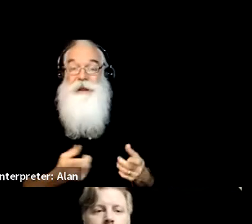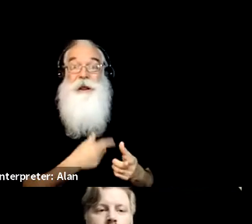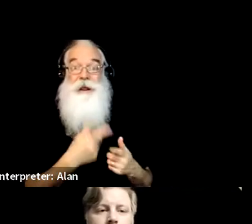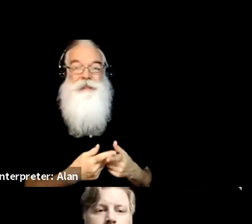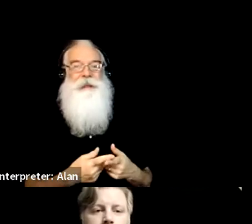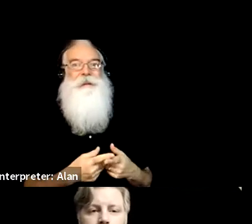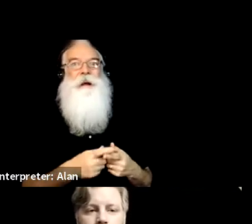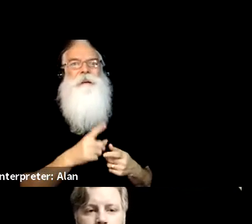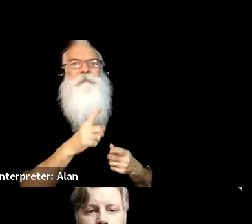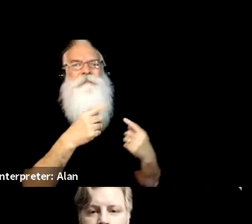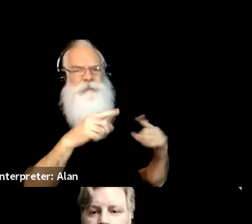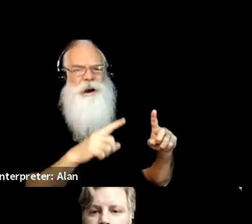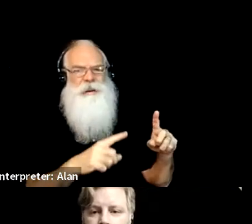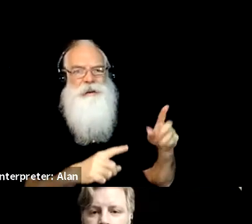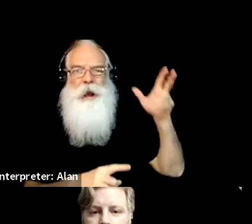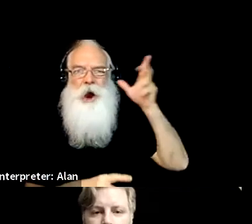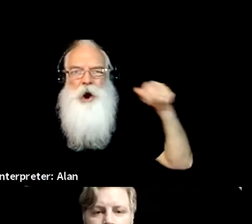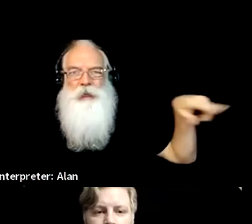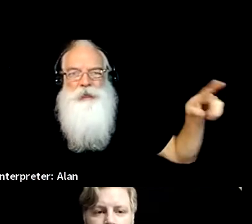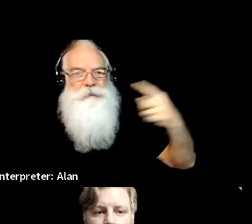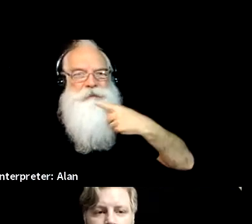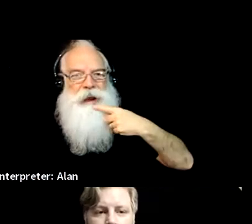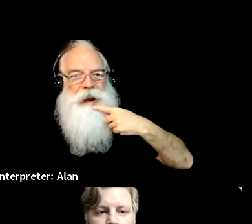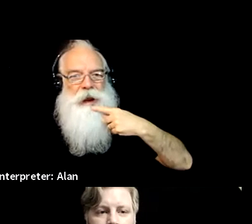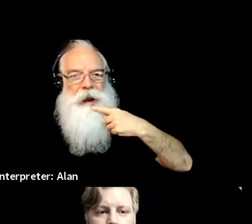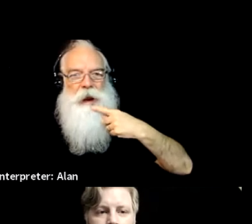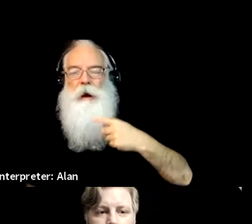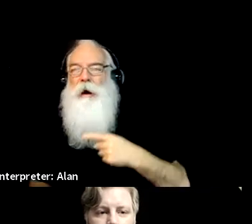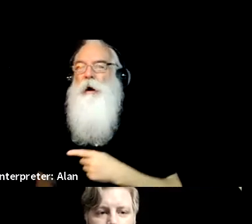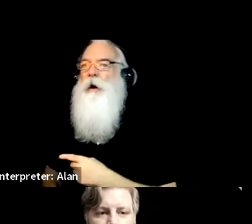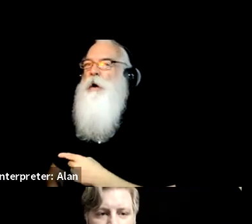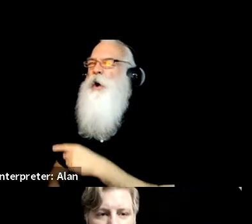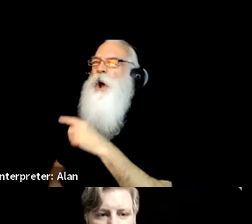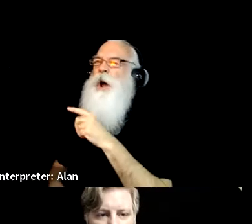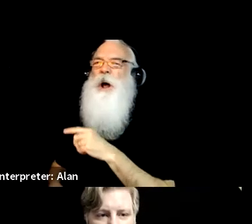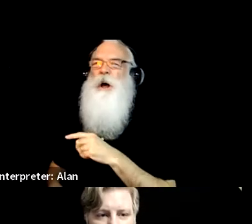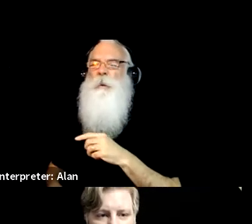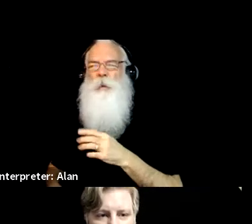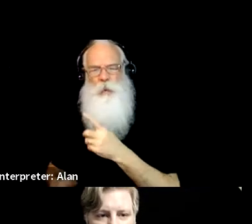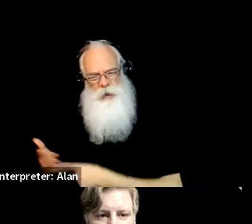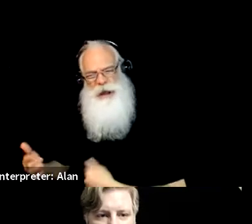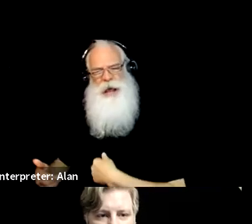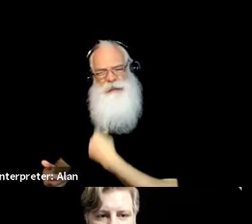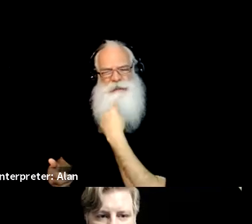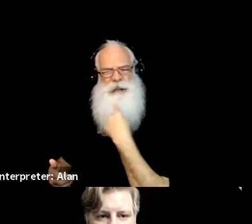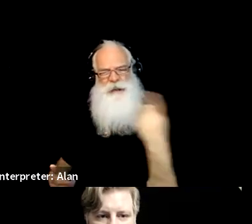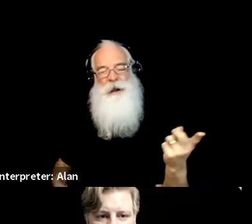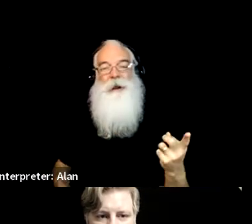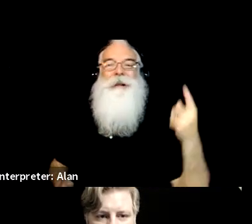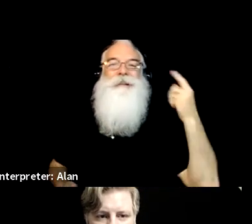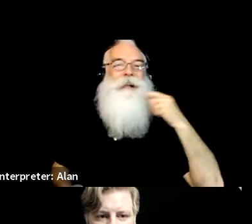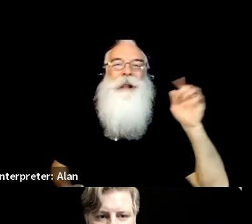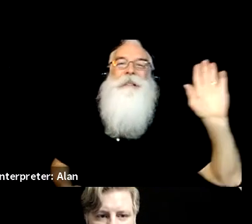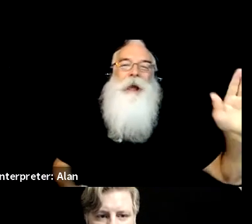saying what I used to say as their own idea. Uh, they were saying reluctant readers